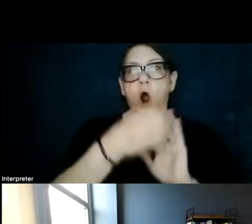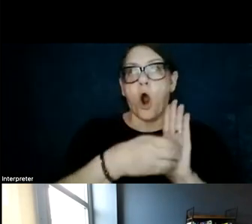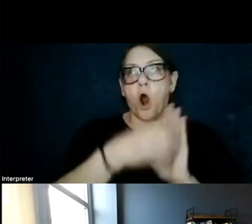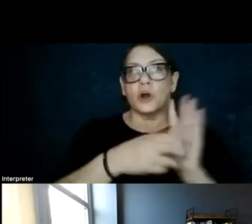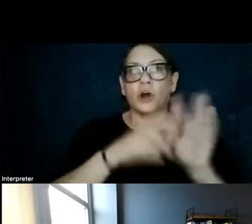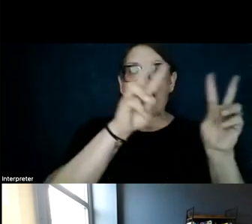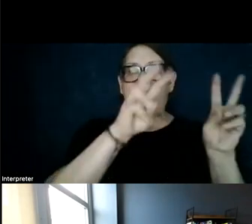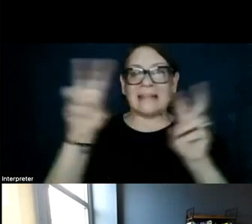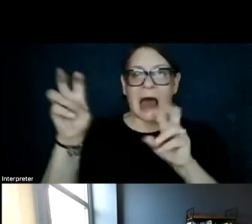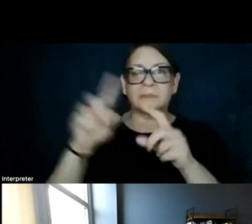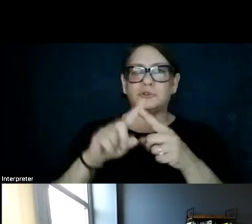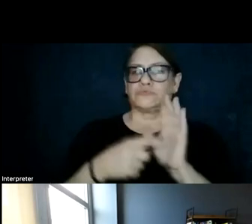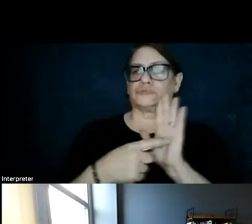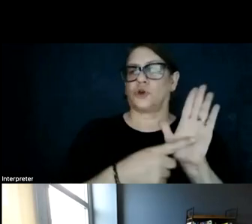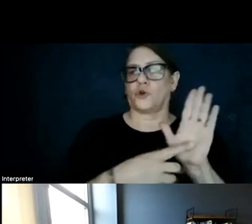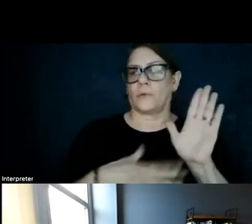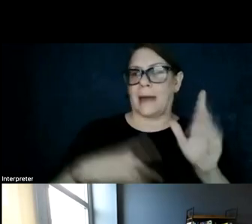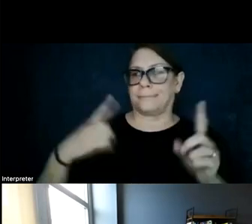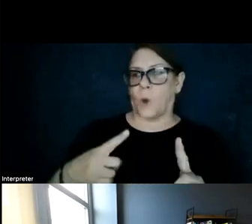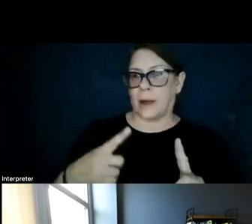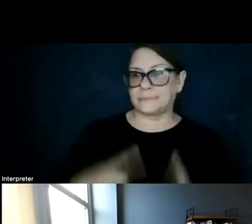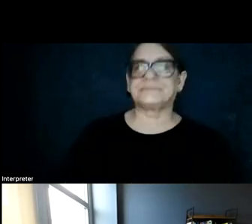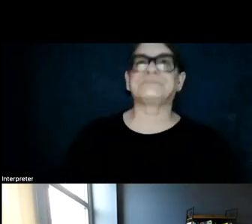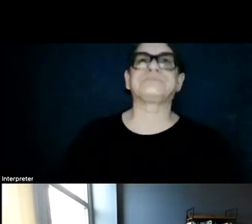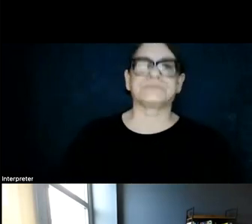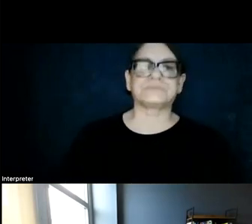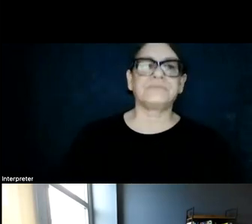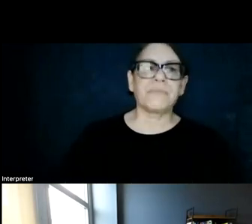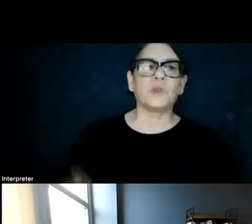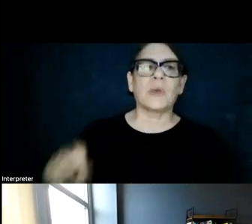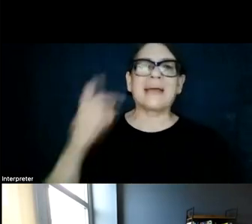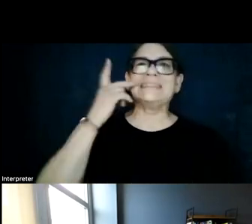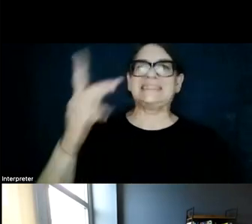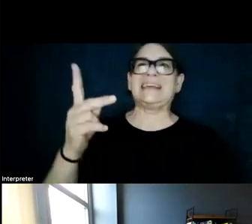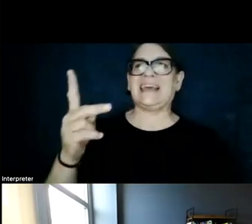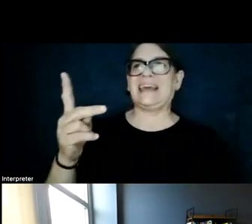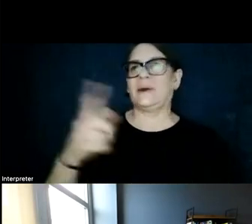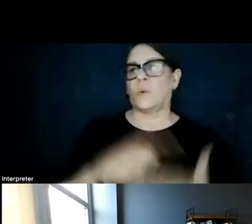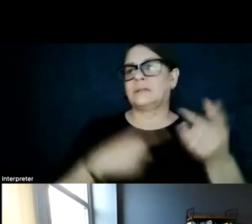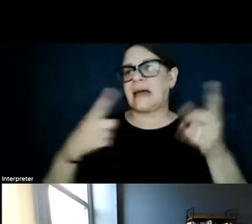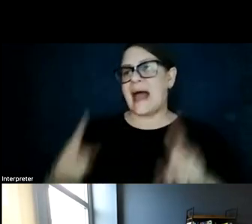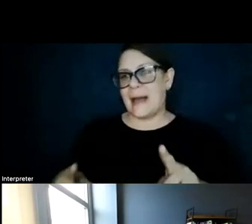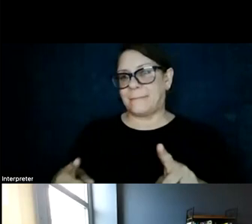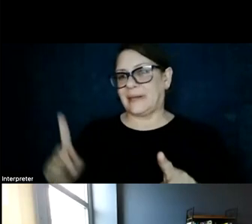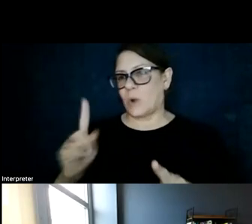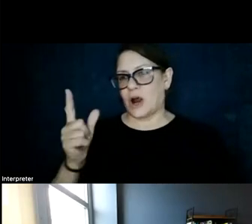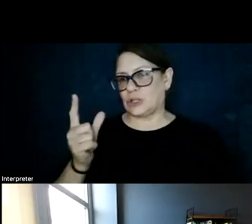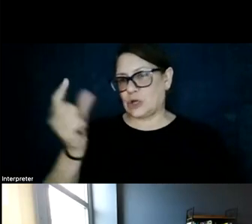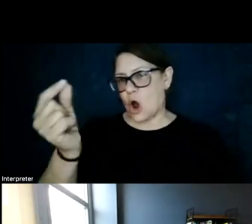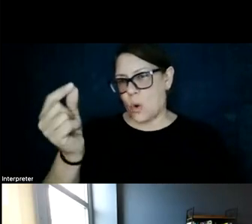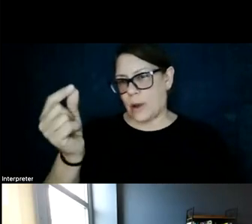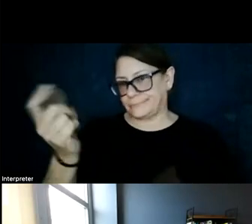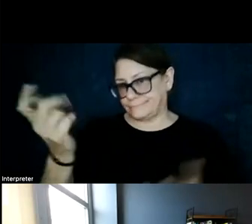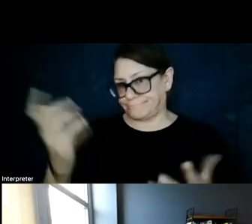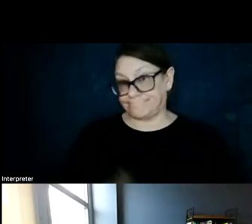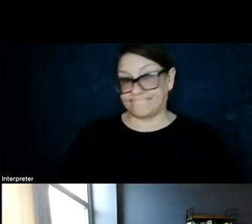to round out this argument and kind of see the trajectory of where this has come and where